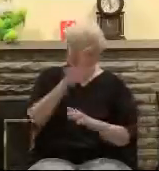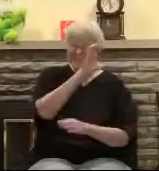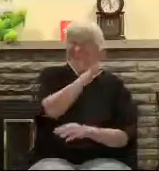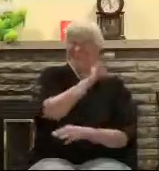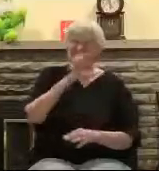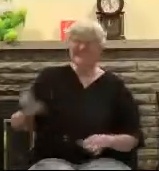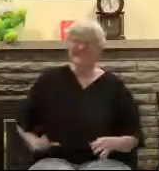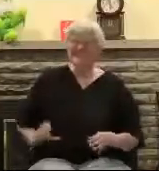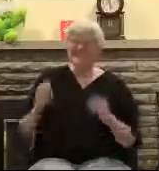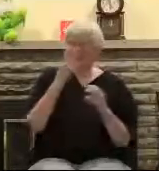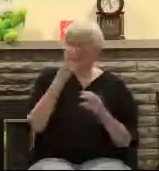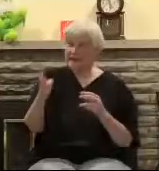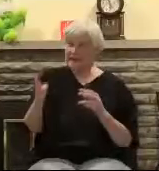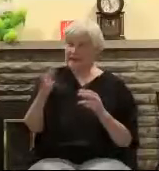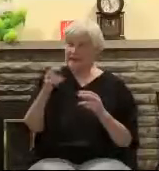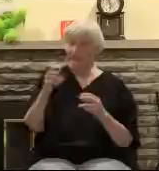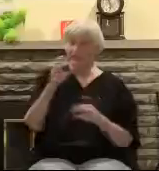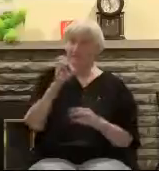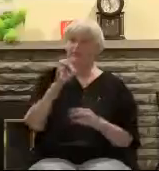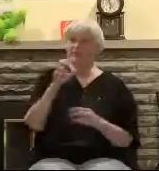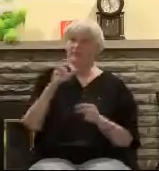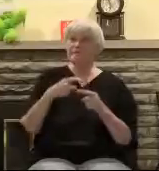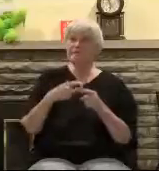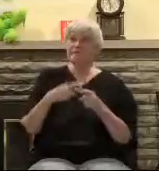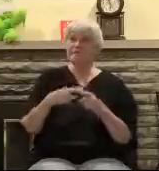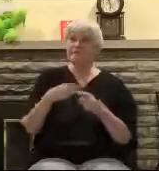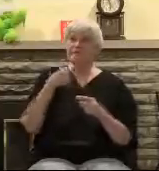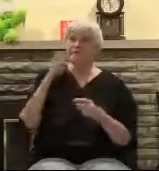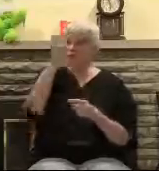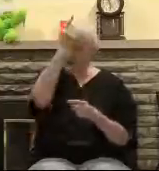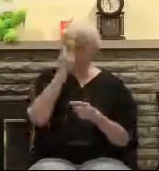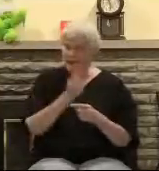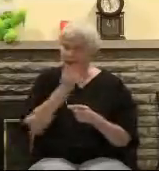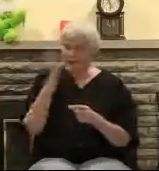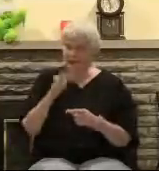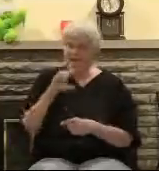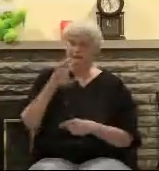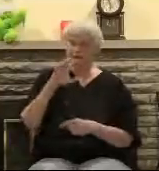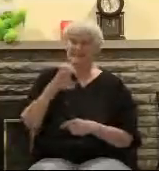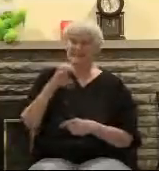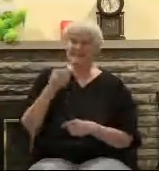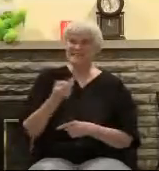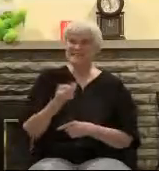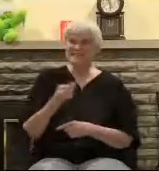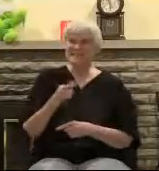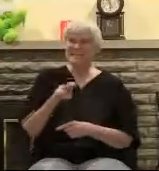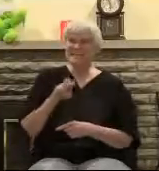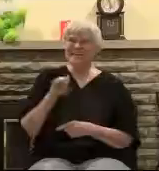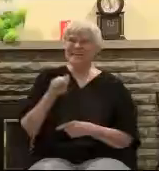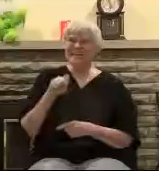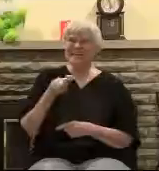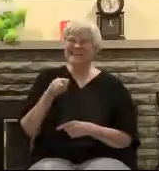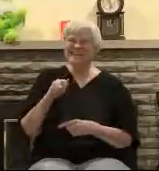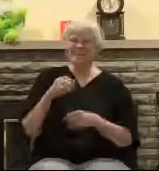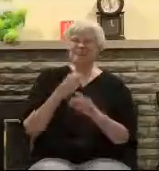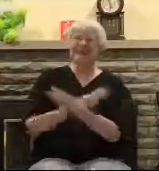Christ, that word Christ, you see that? That's from Christos, Greek, but it's Hamashiach, Hebrew,